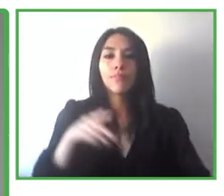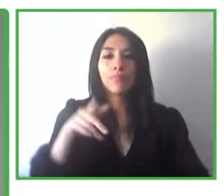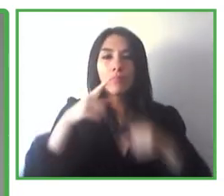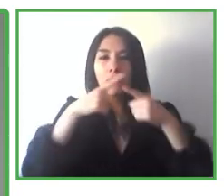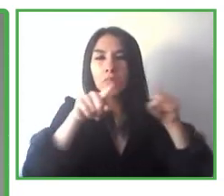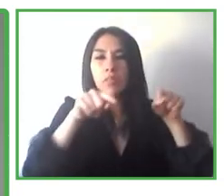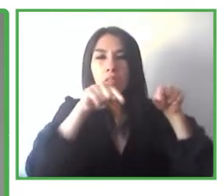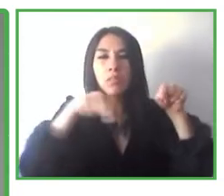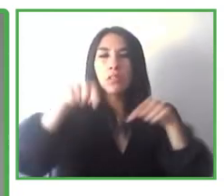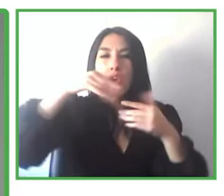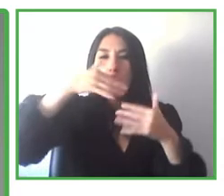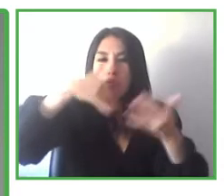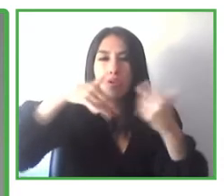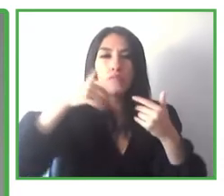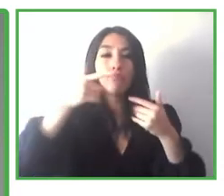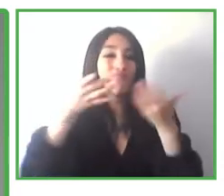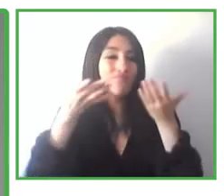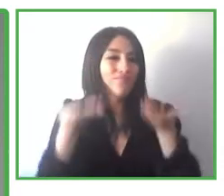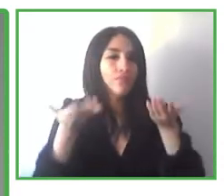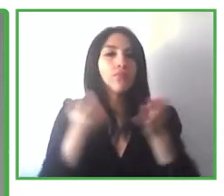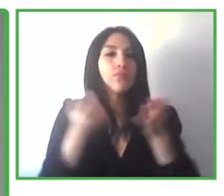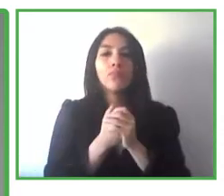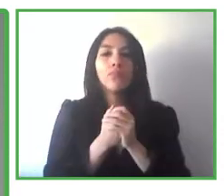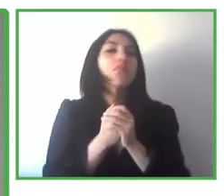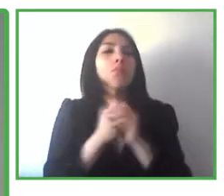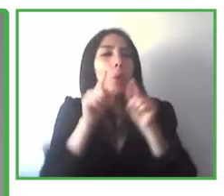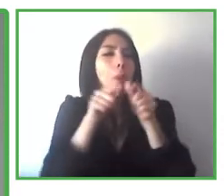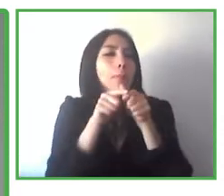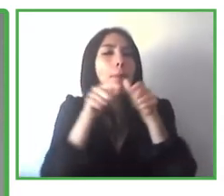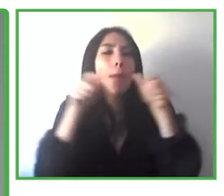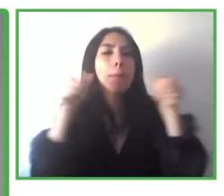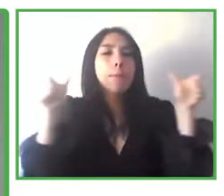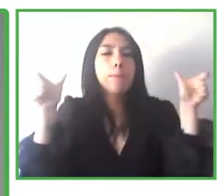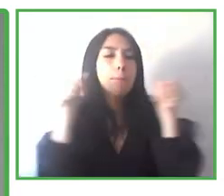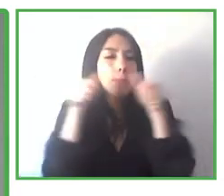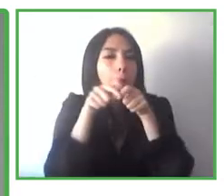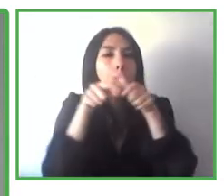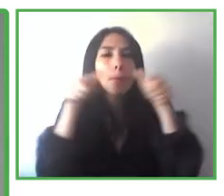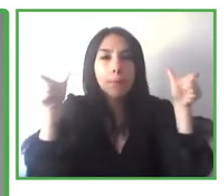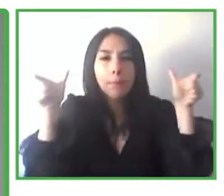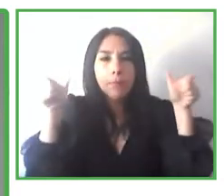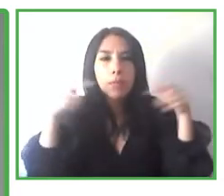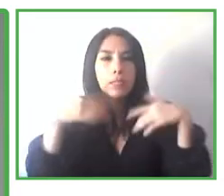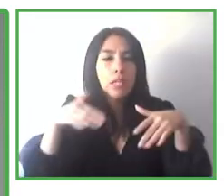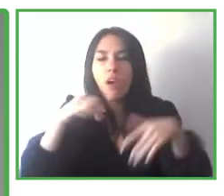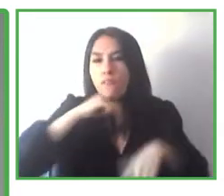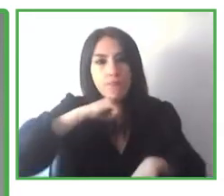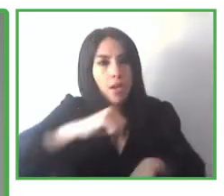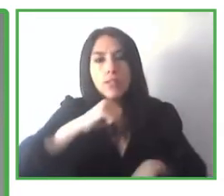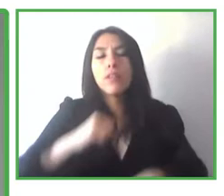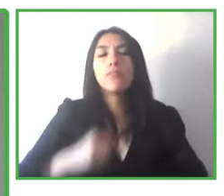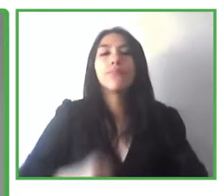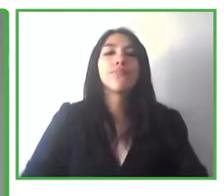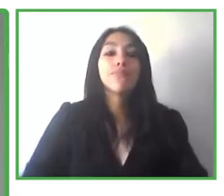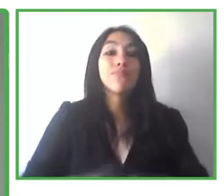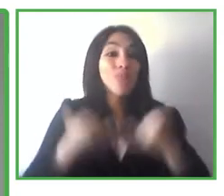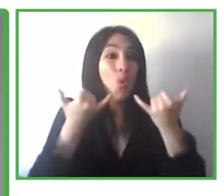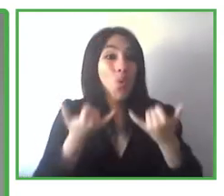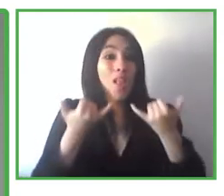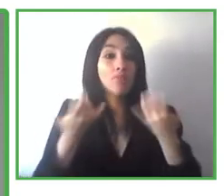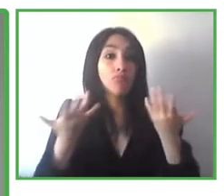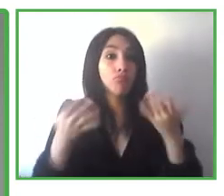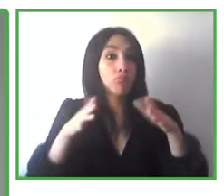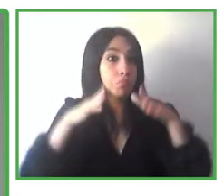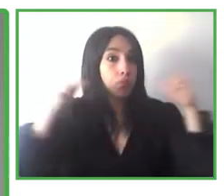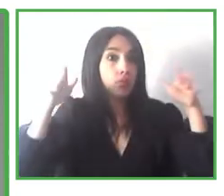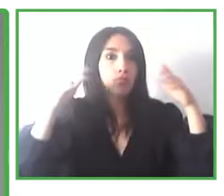conception. And they usually go through a very quick growth at a very fast pace. And they